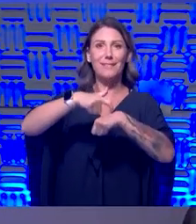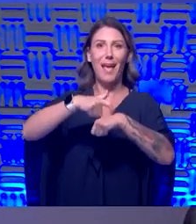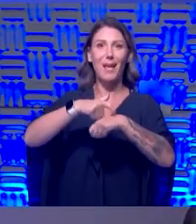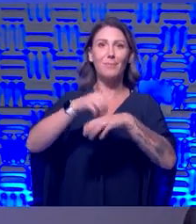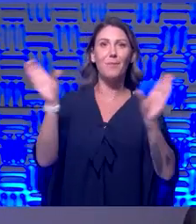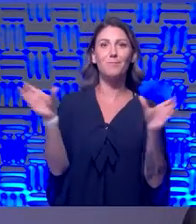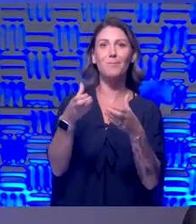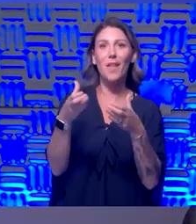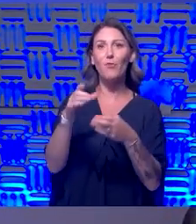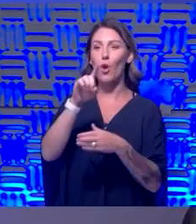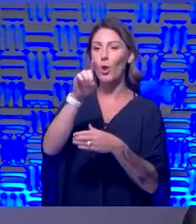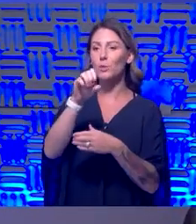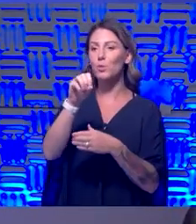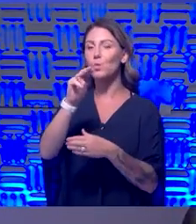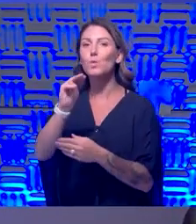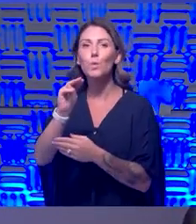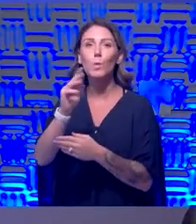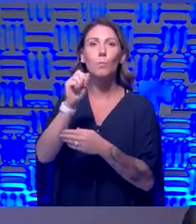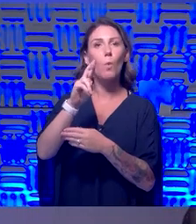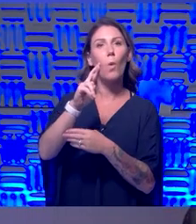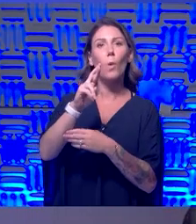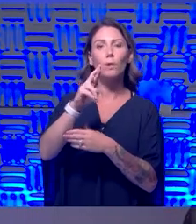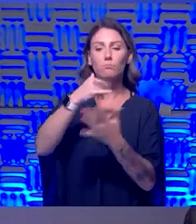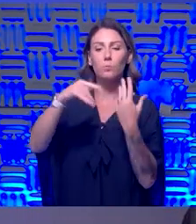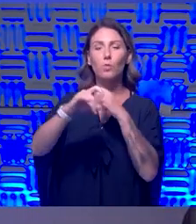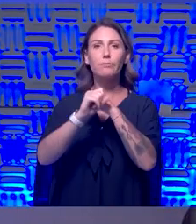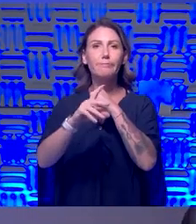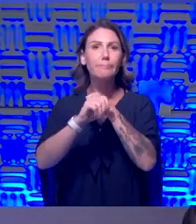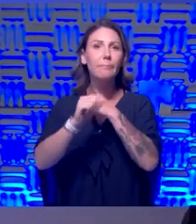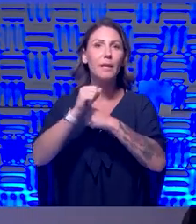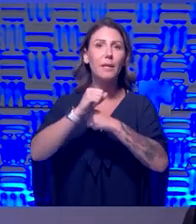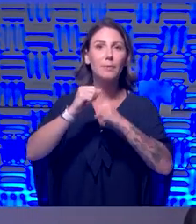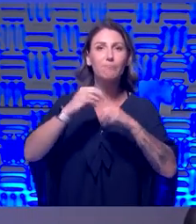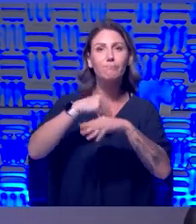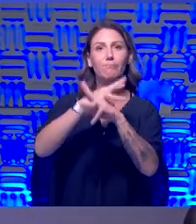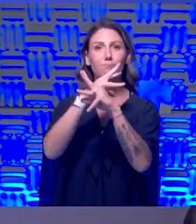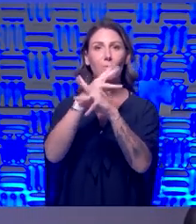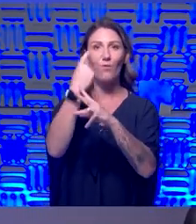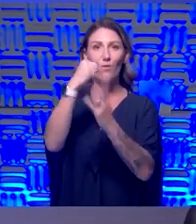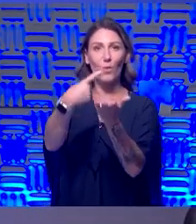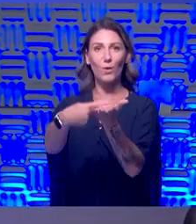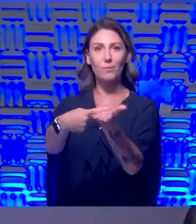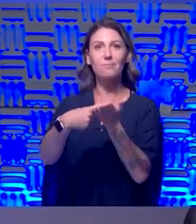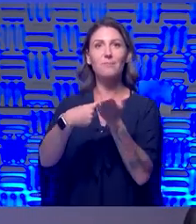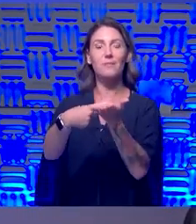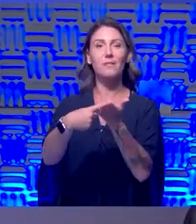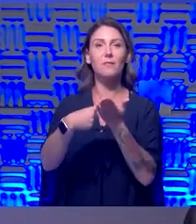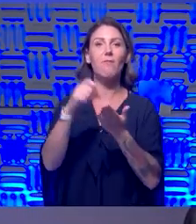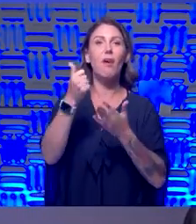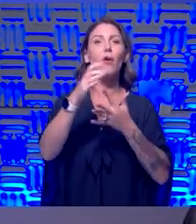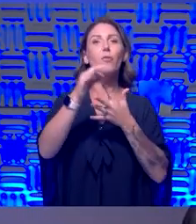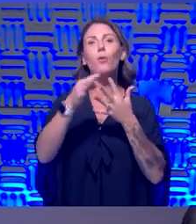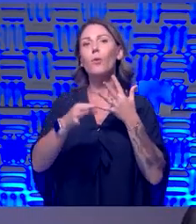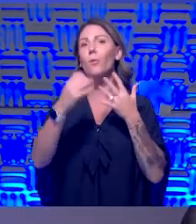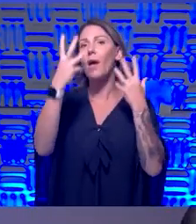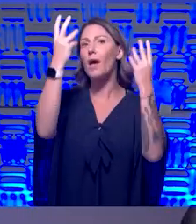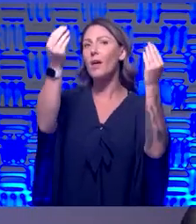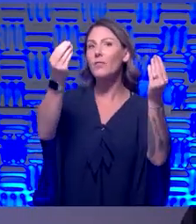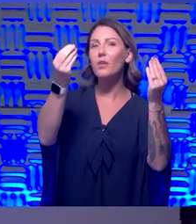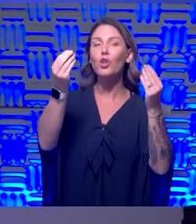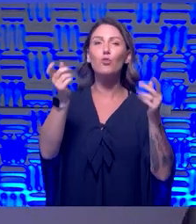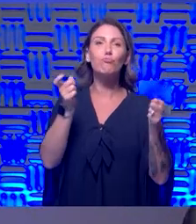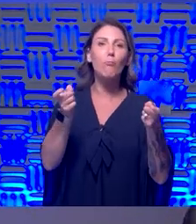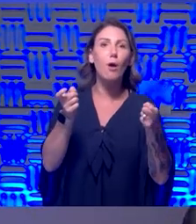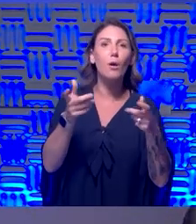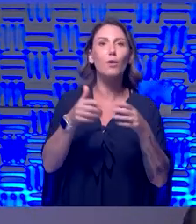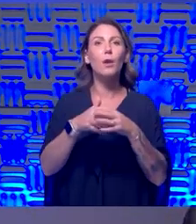platform or any sort of, uh, you social media platform for discussion. And there are some options out there that you are moderated discussions.